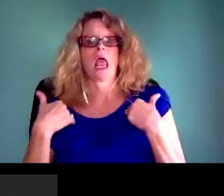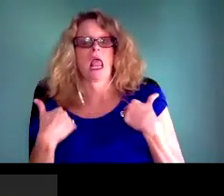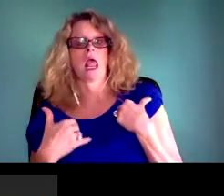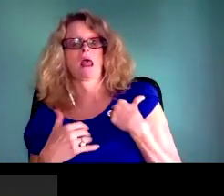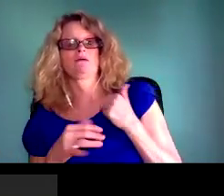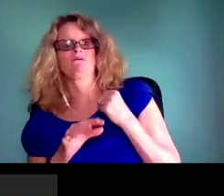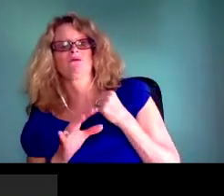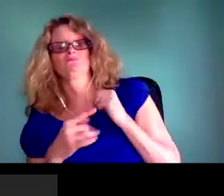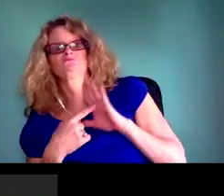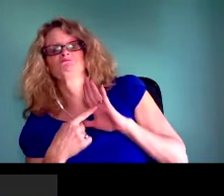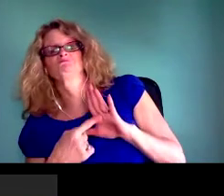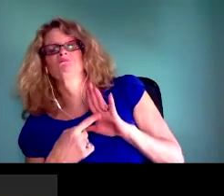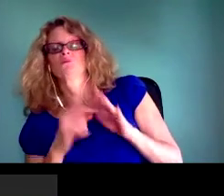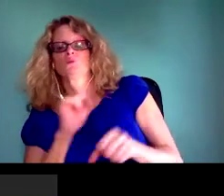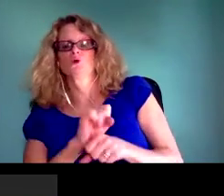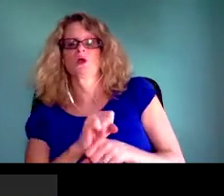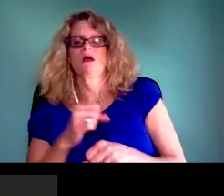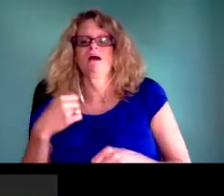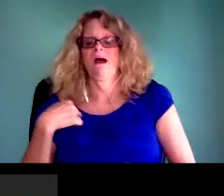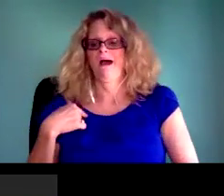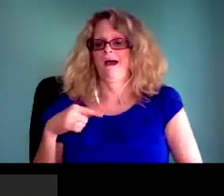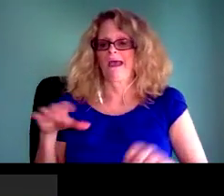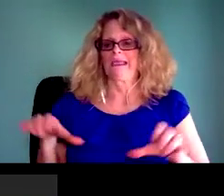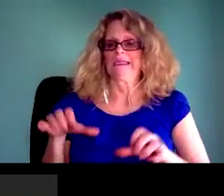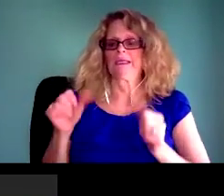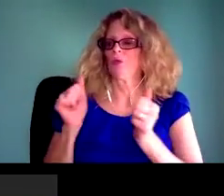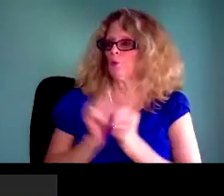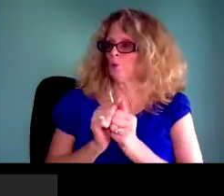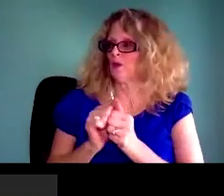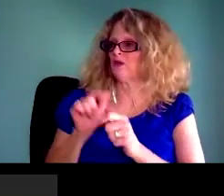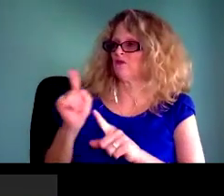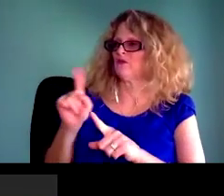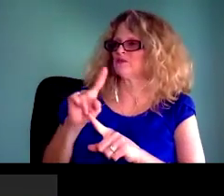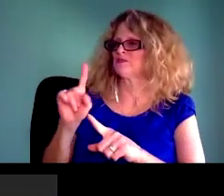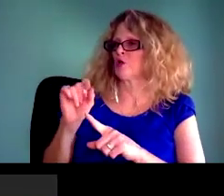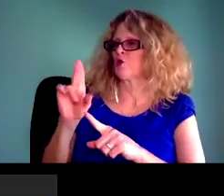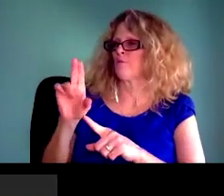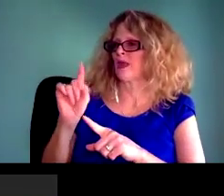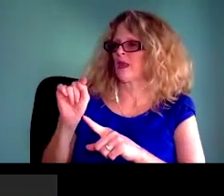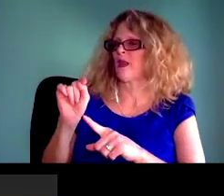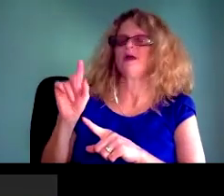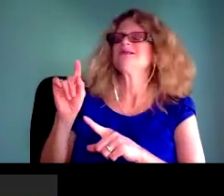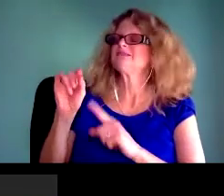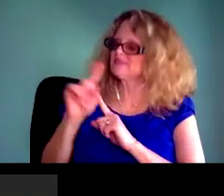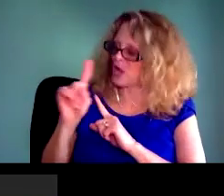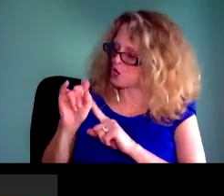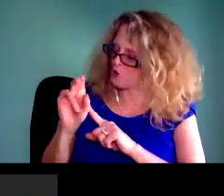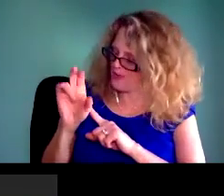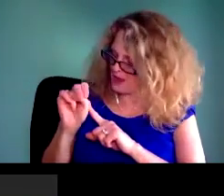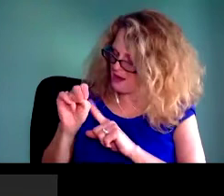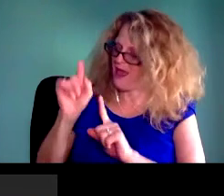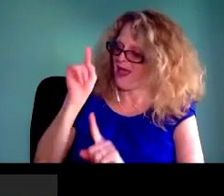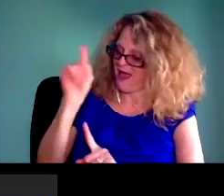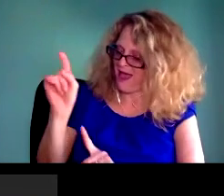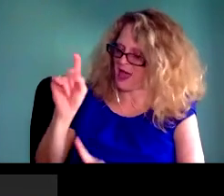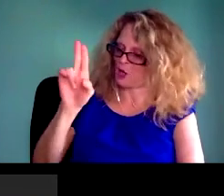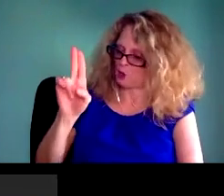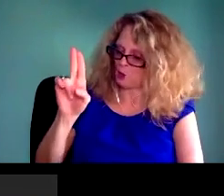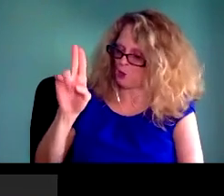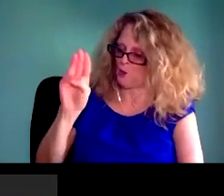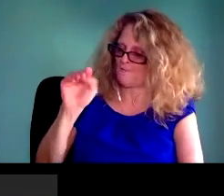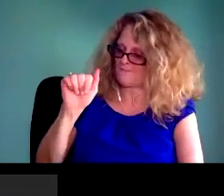that we're living in a moment where, for me, it's akin to we're hearing